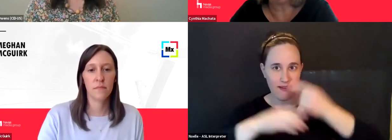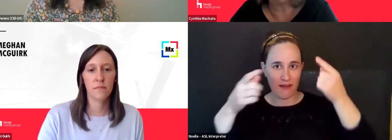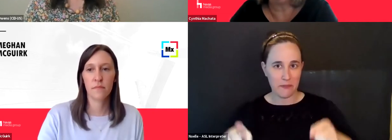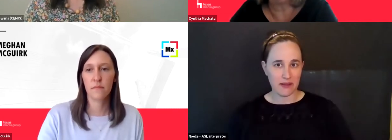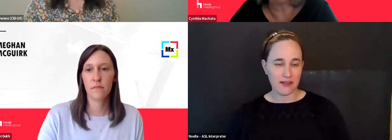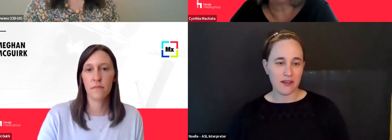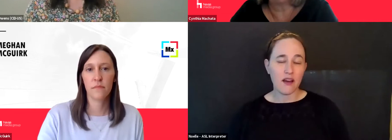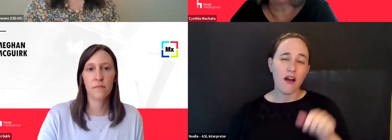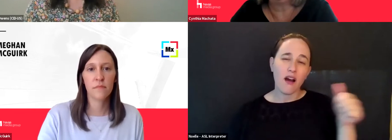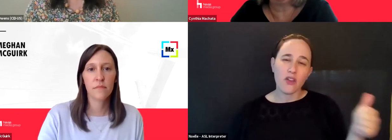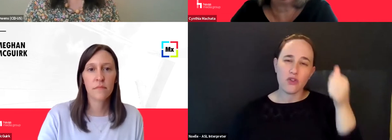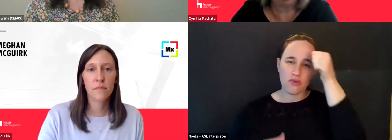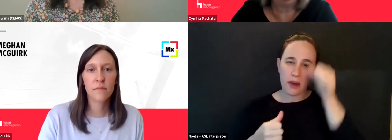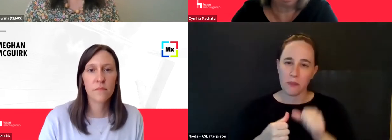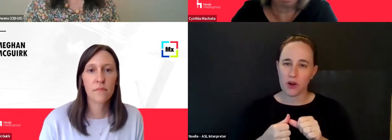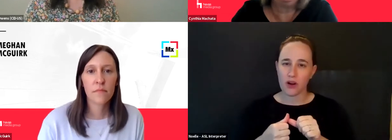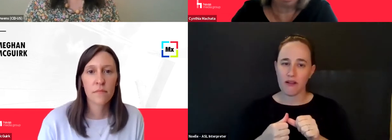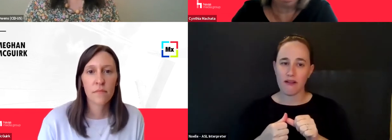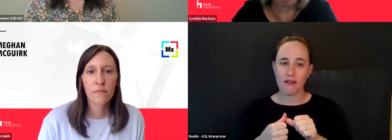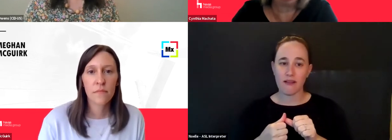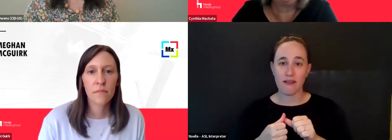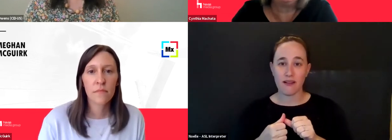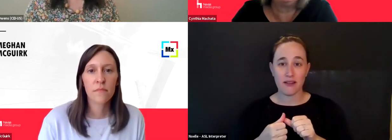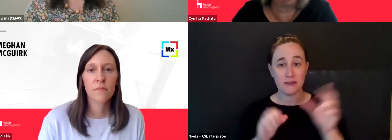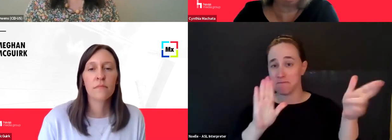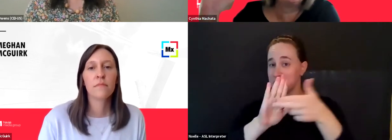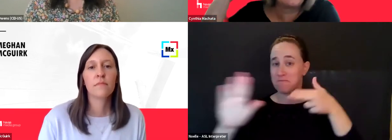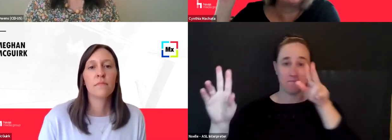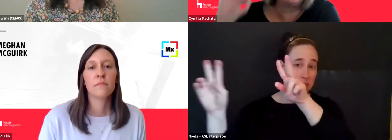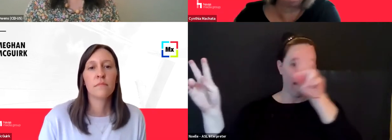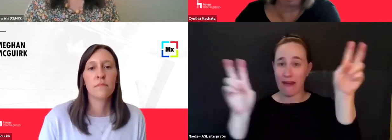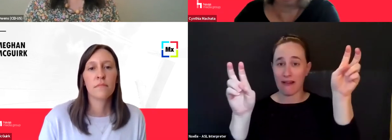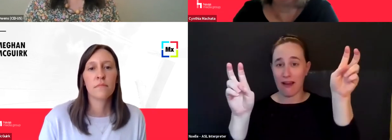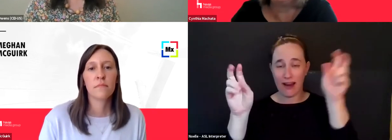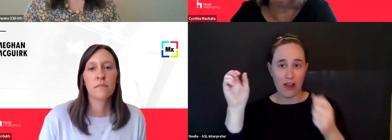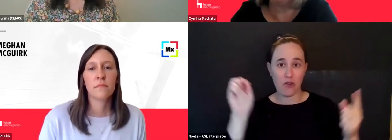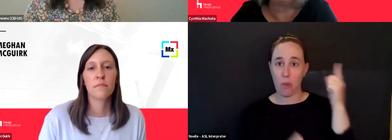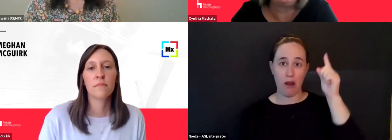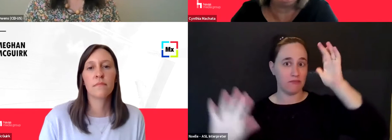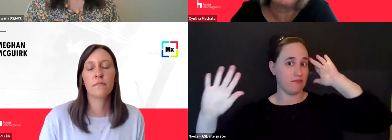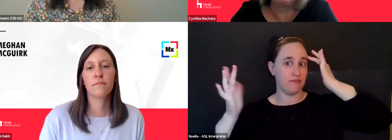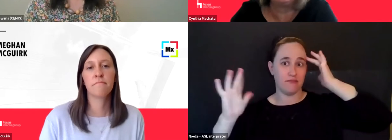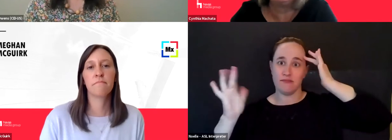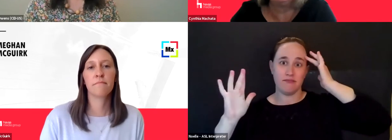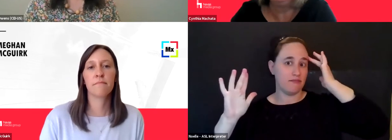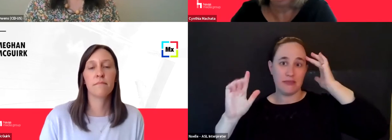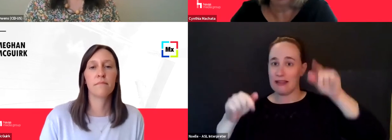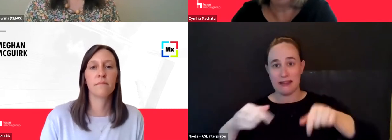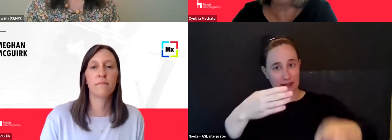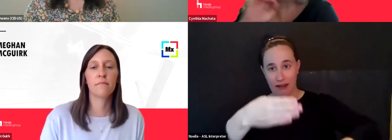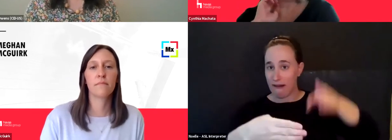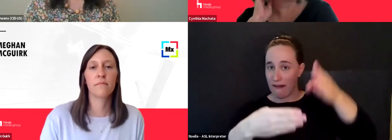that, um, it, the headlines feel like everybody's running around, like the sky is falling and, oh my God, it's going to be the end of advertising.